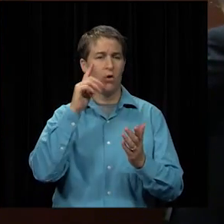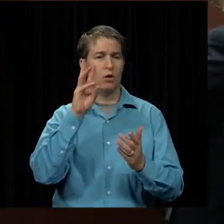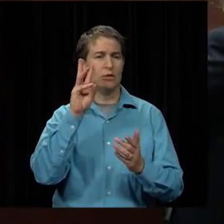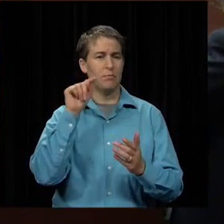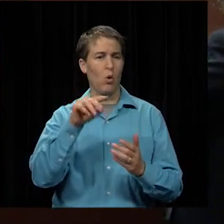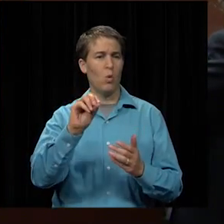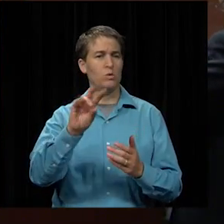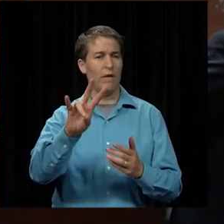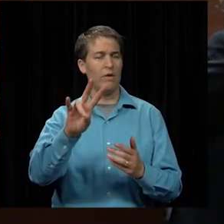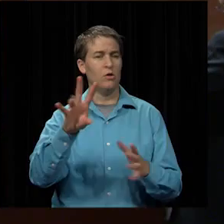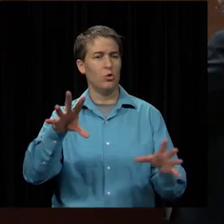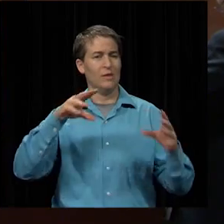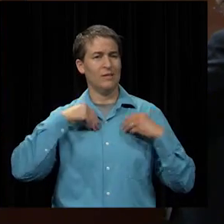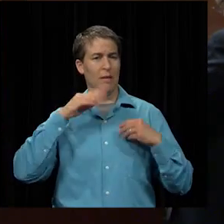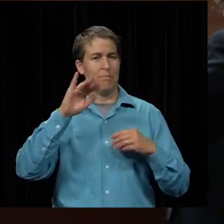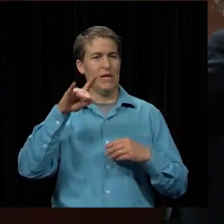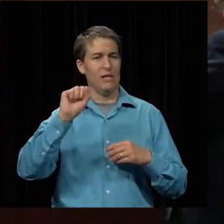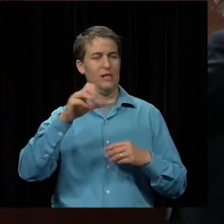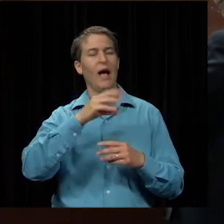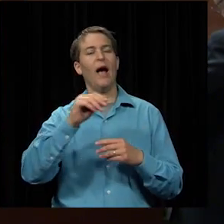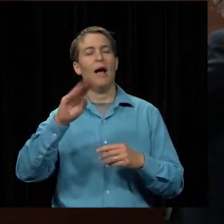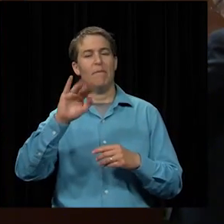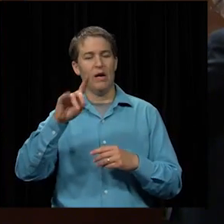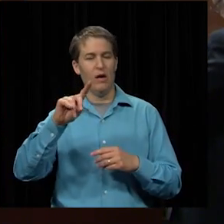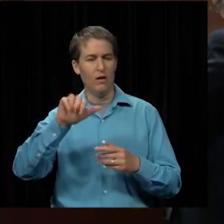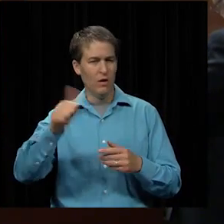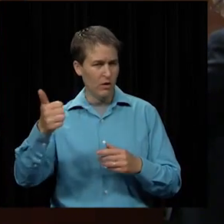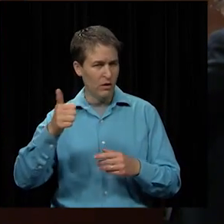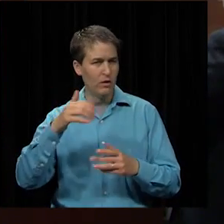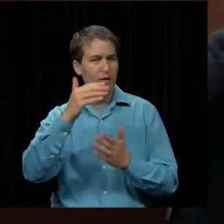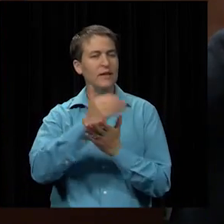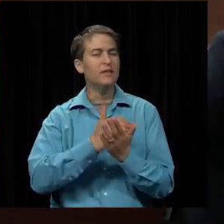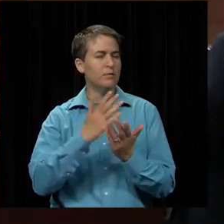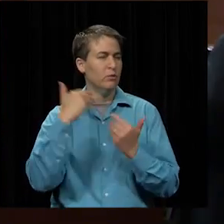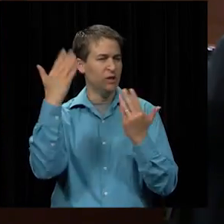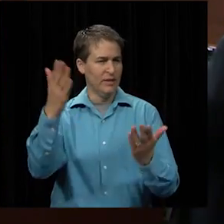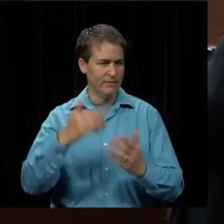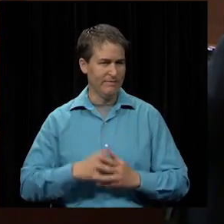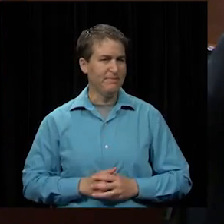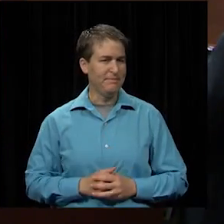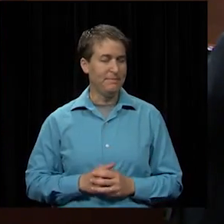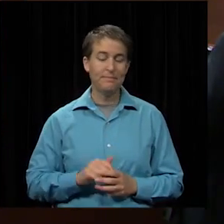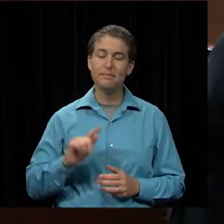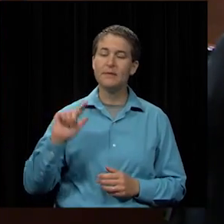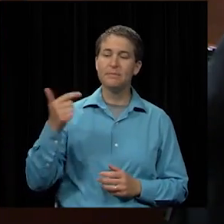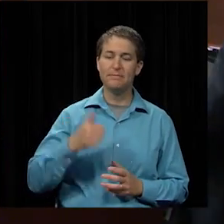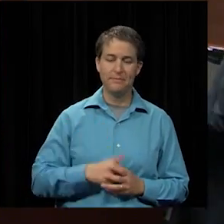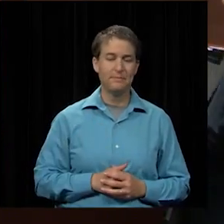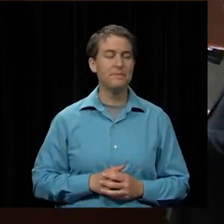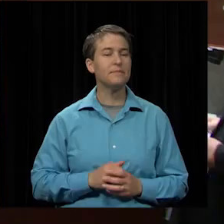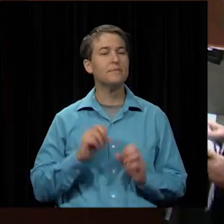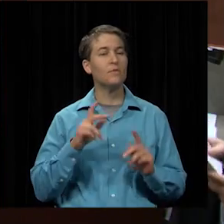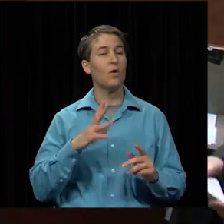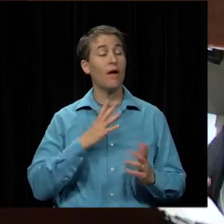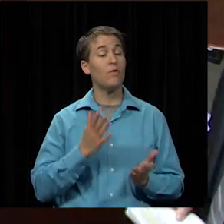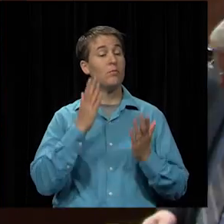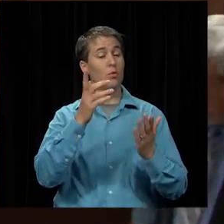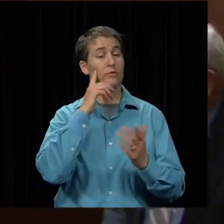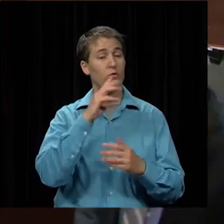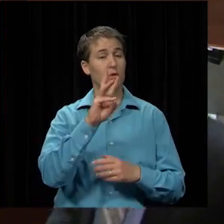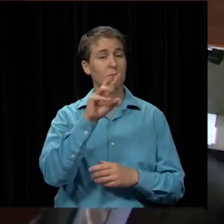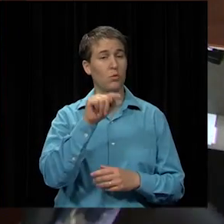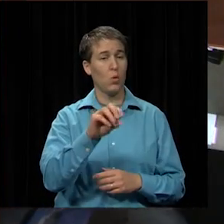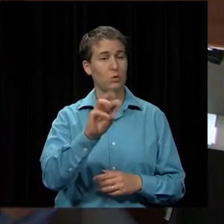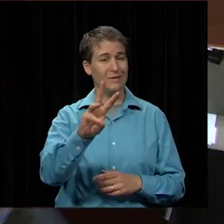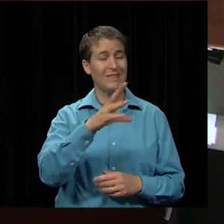.07 to accept the bids and bid alternates listed in the bid summary as presented second all right i have a motion for six